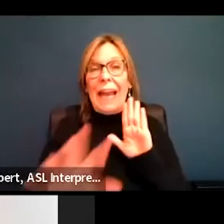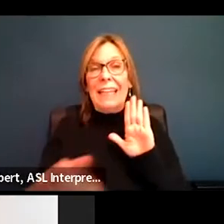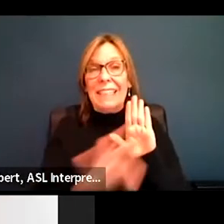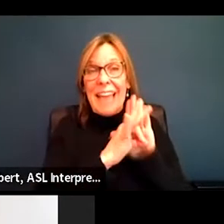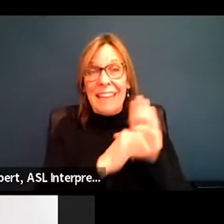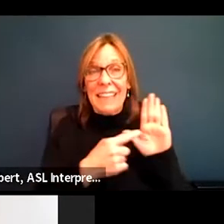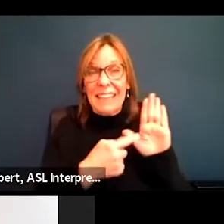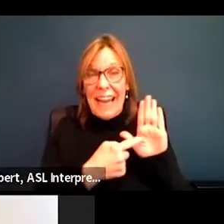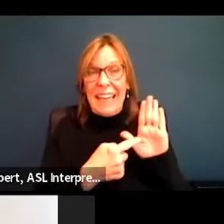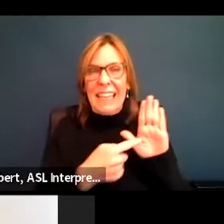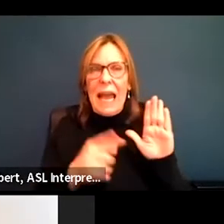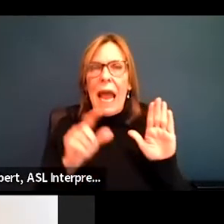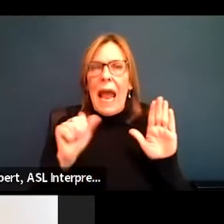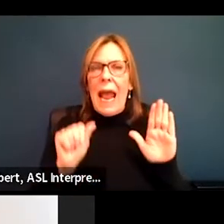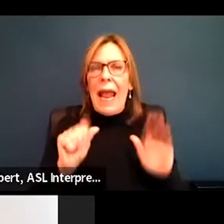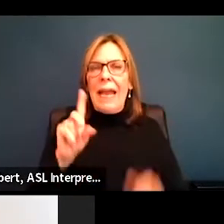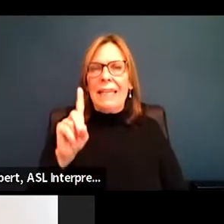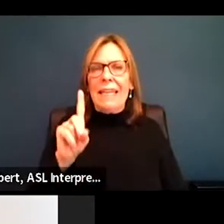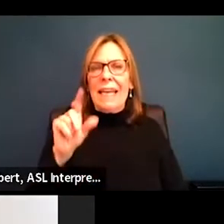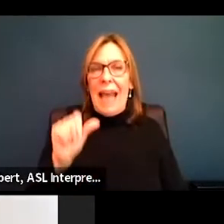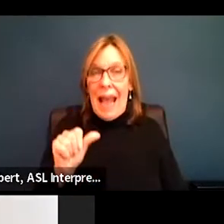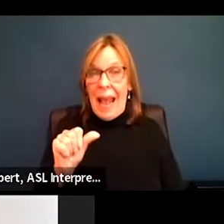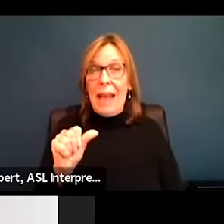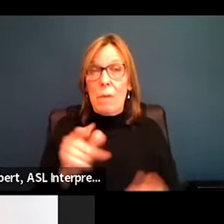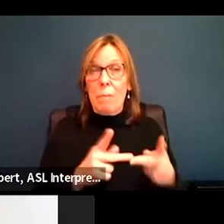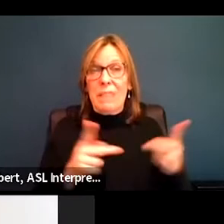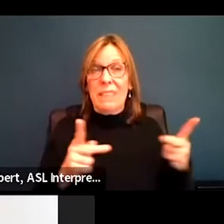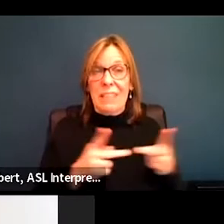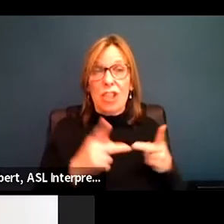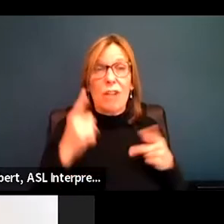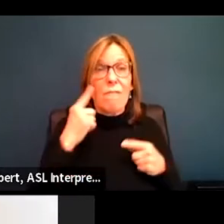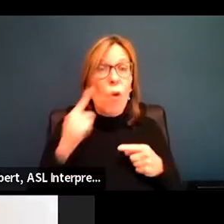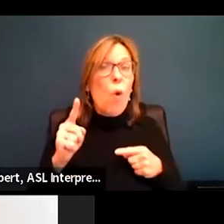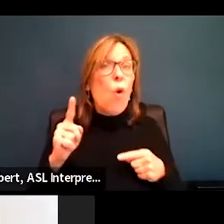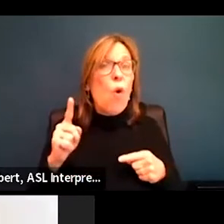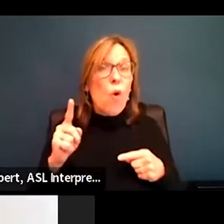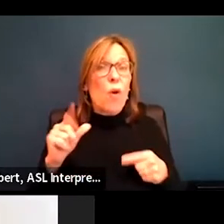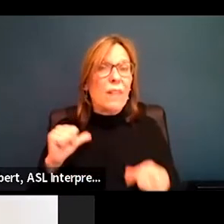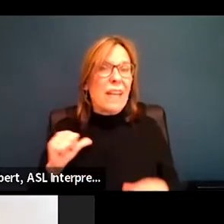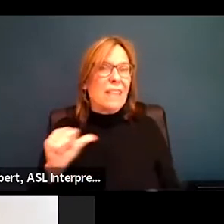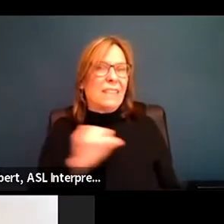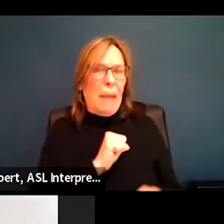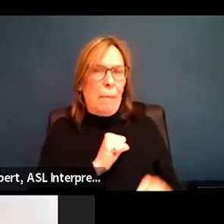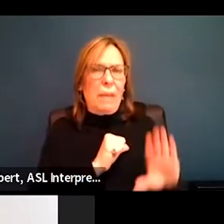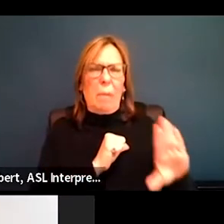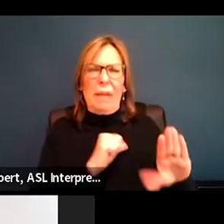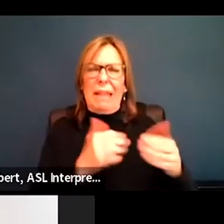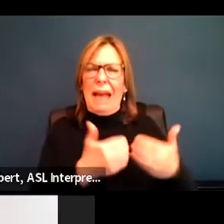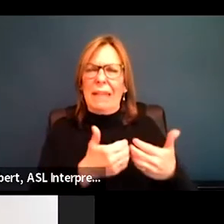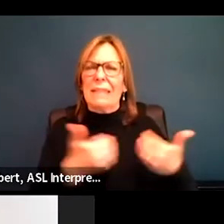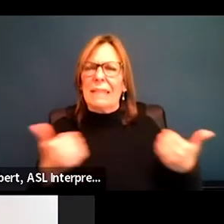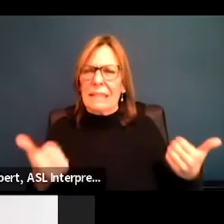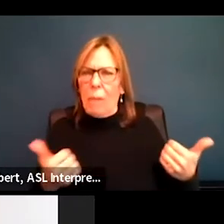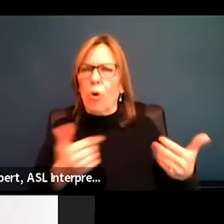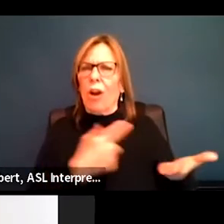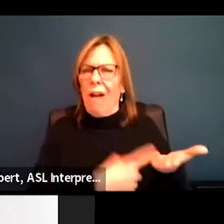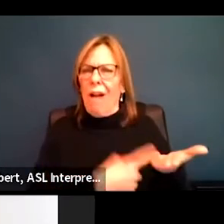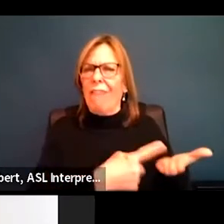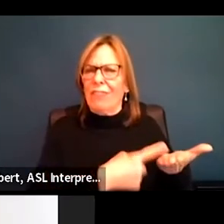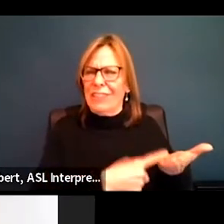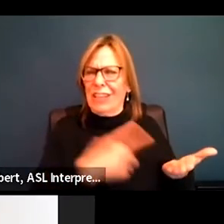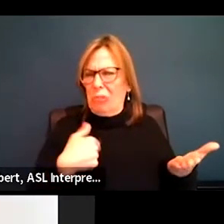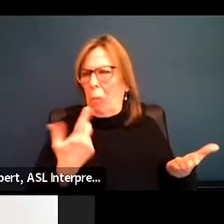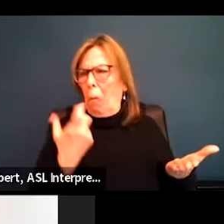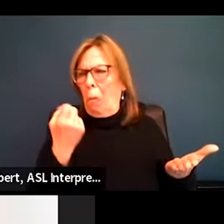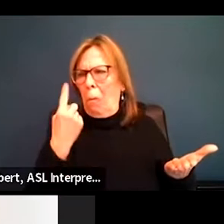position for the general assembly, but that's, uh, that's a very different conversation. I understand. So,